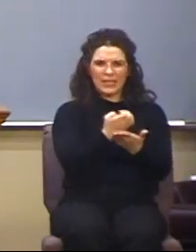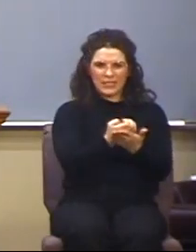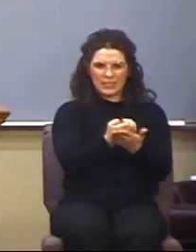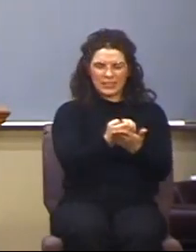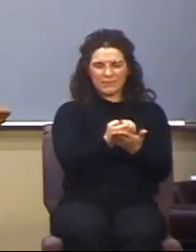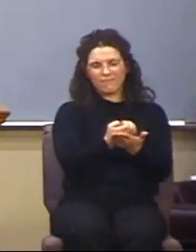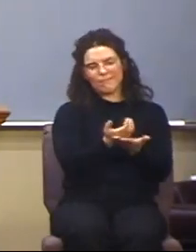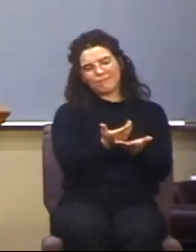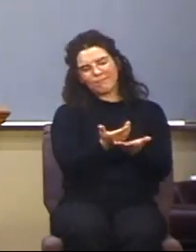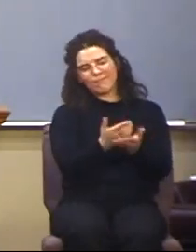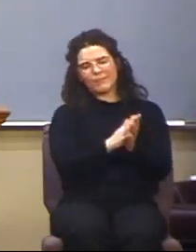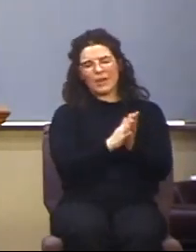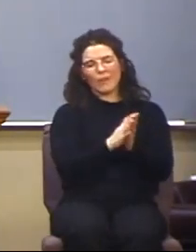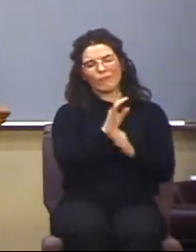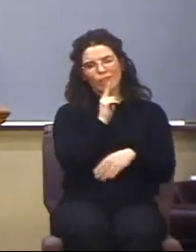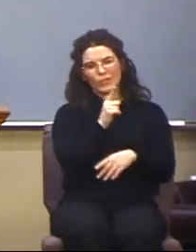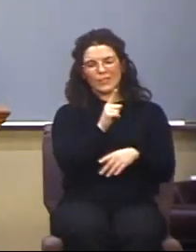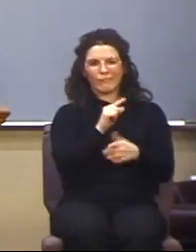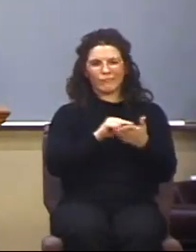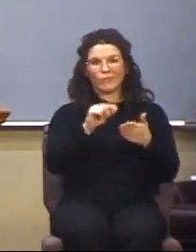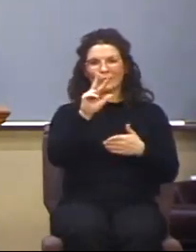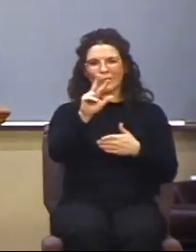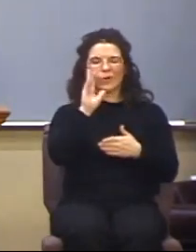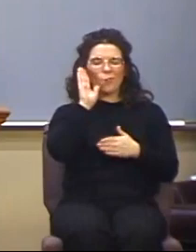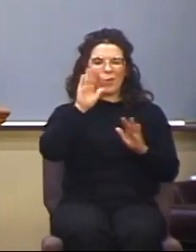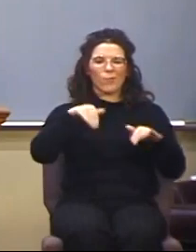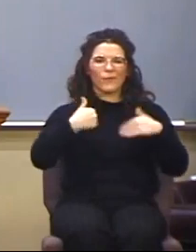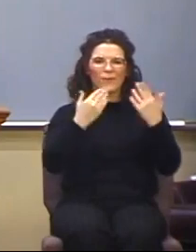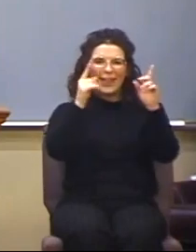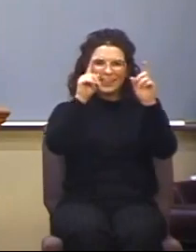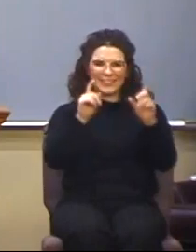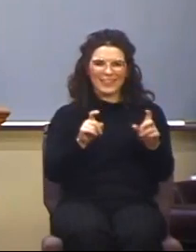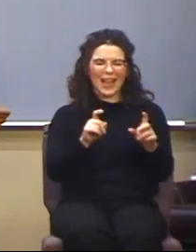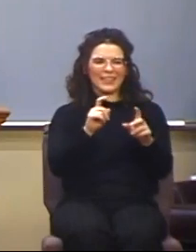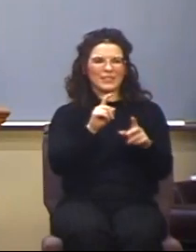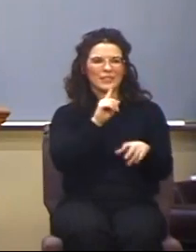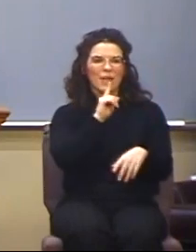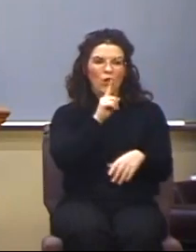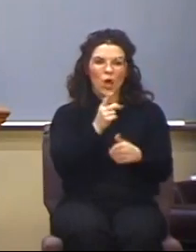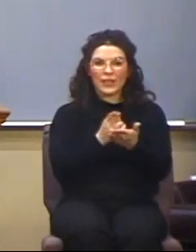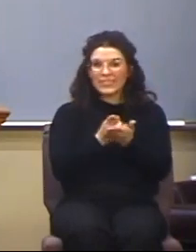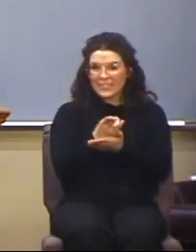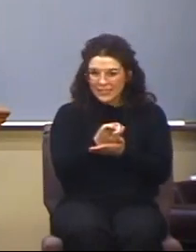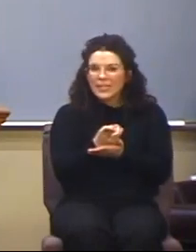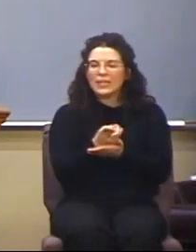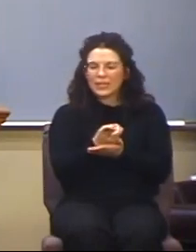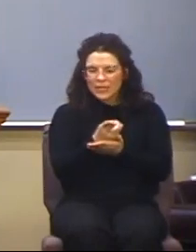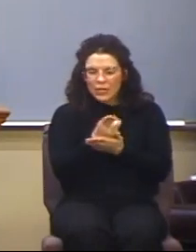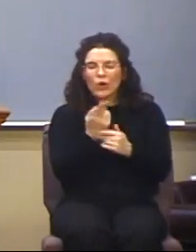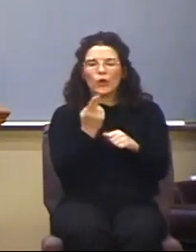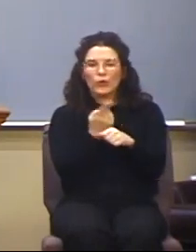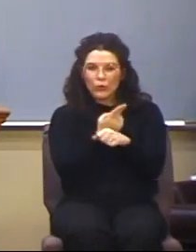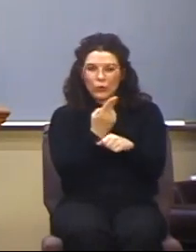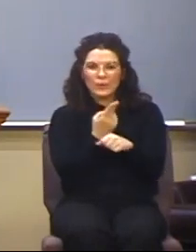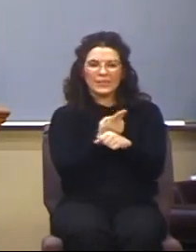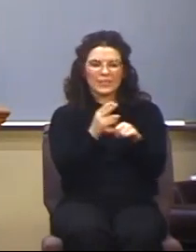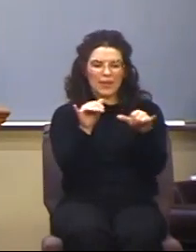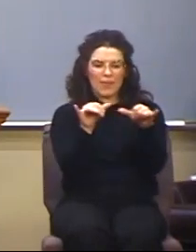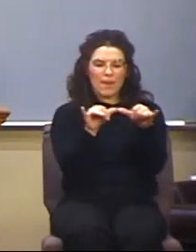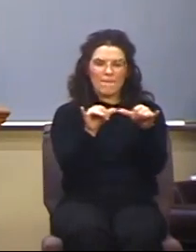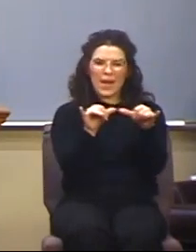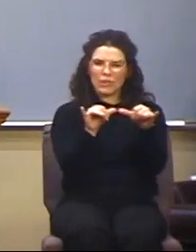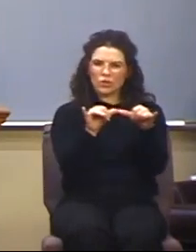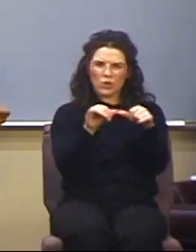3 is going to do is going to provide a test of authenticity using the measure of